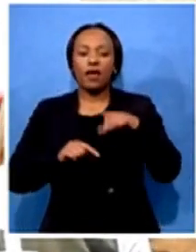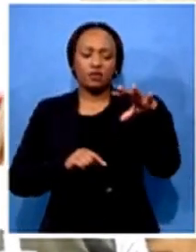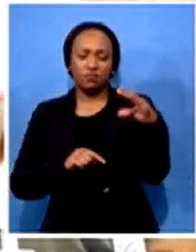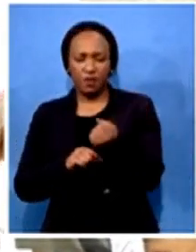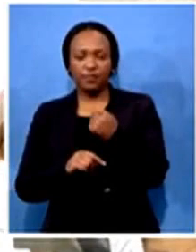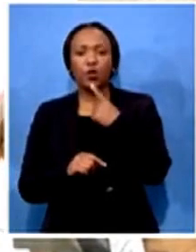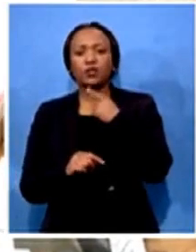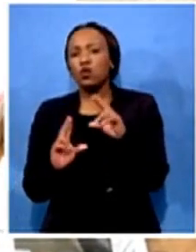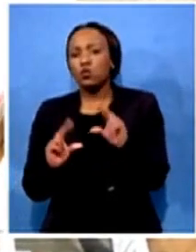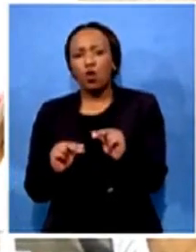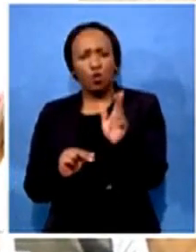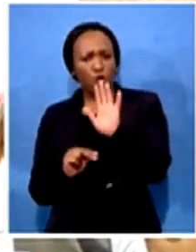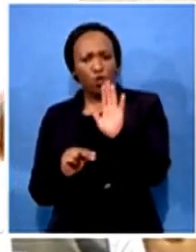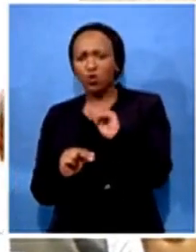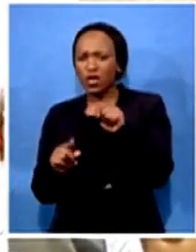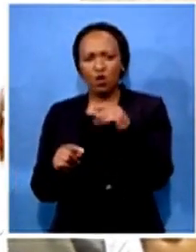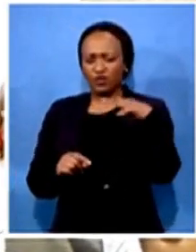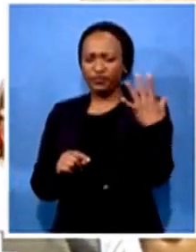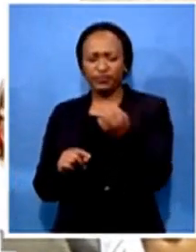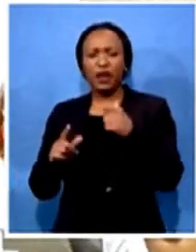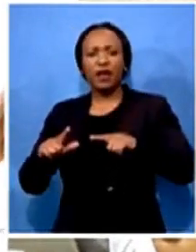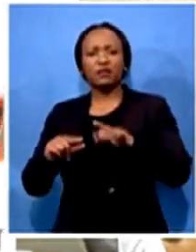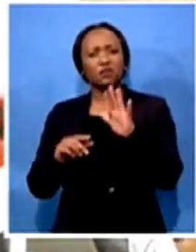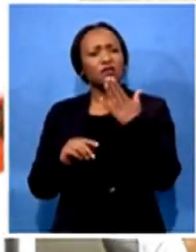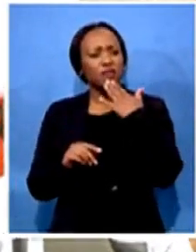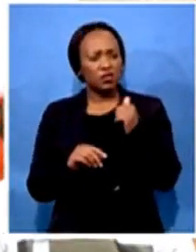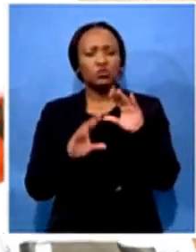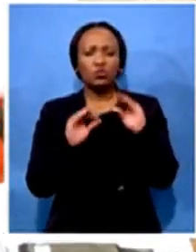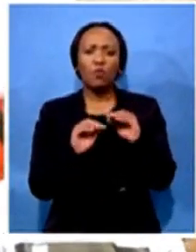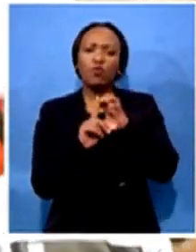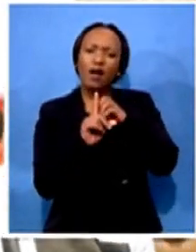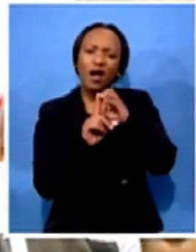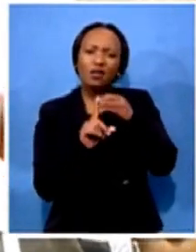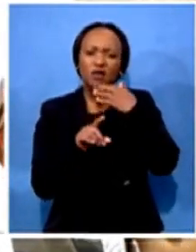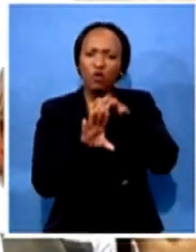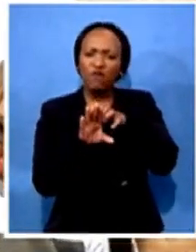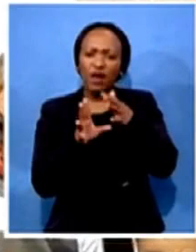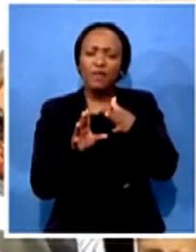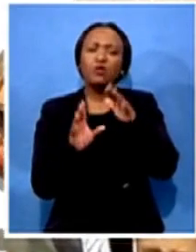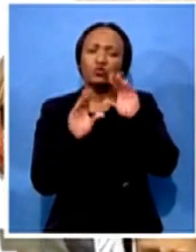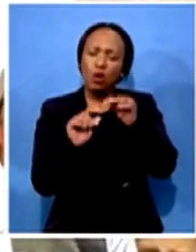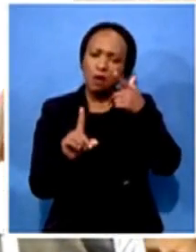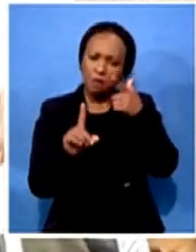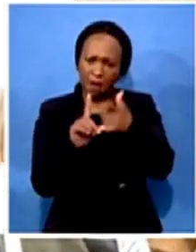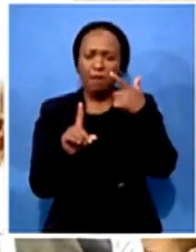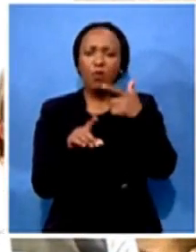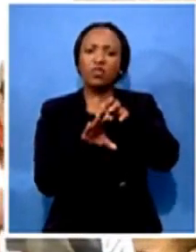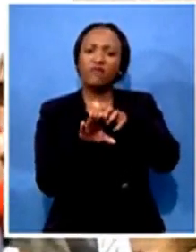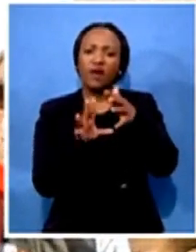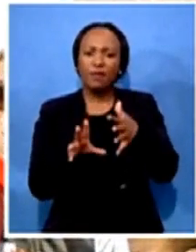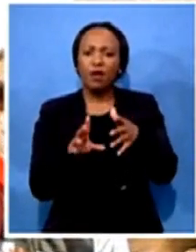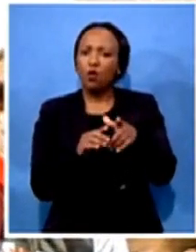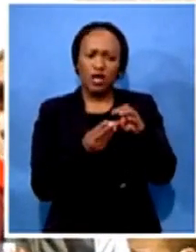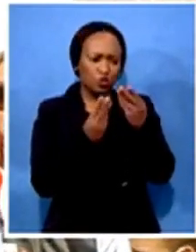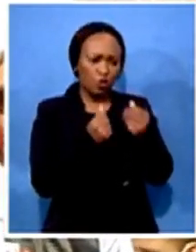stop harassing our farmers, stop murdering our farmers, because this is not a solution. The solution needs to be taken